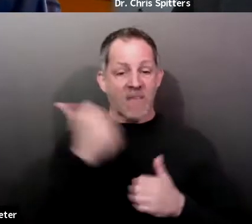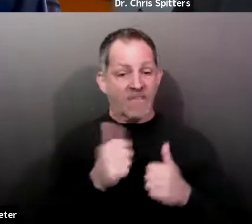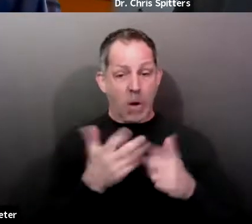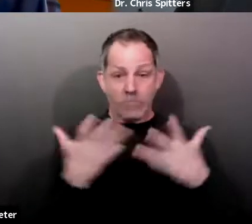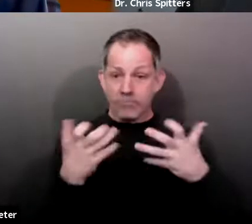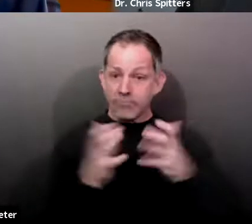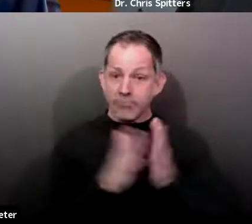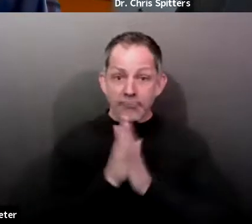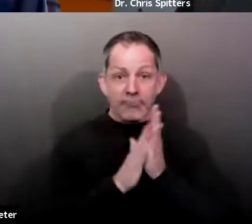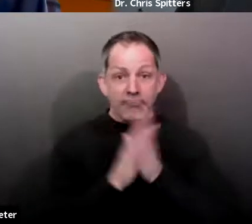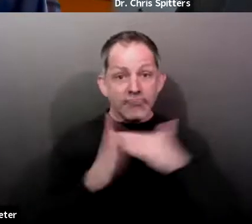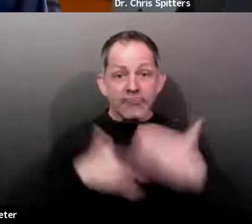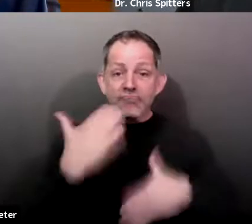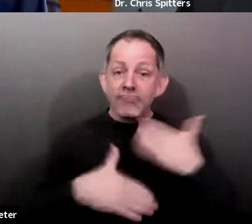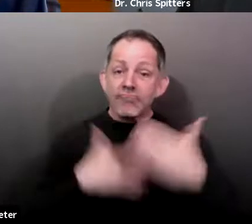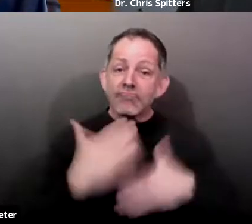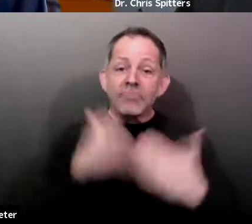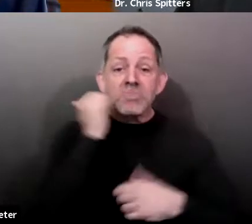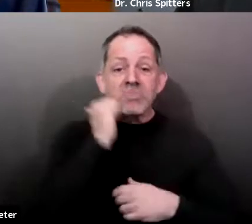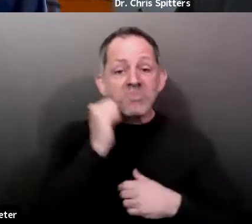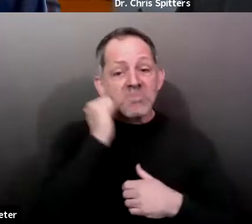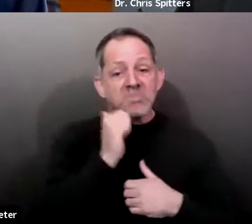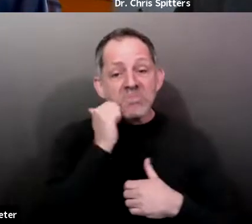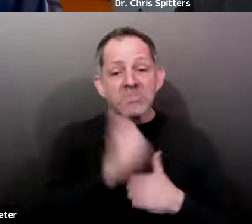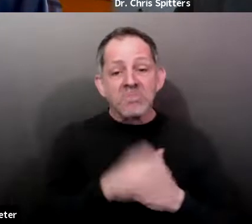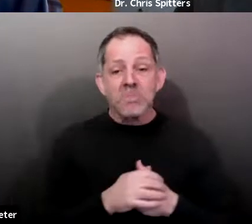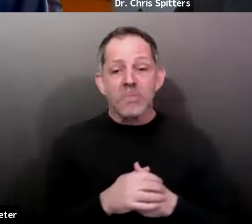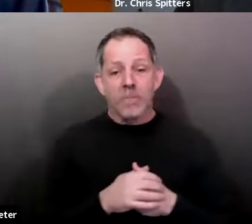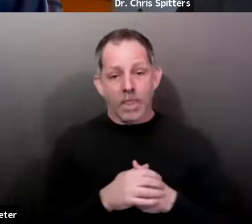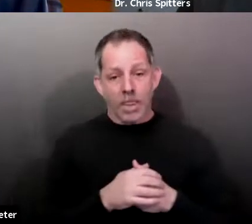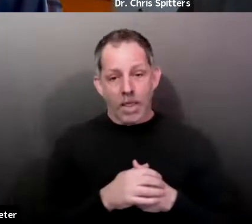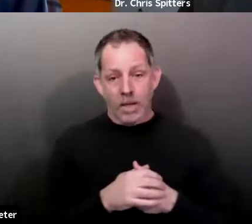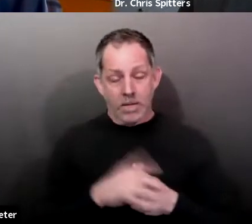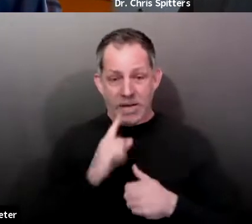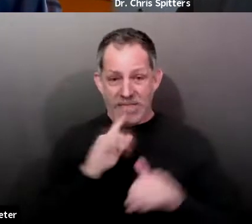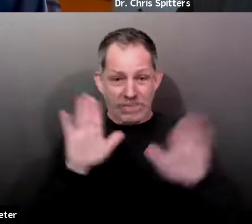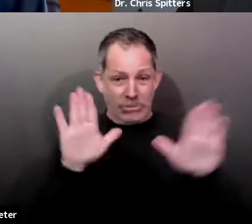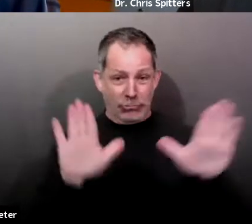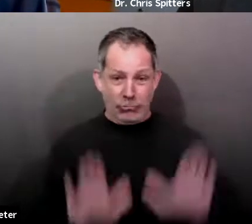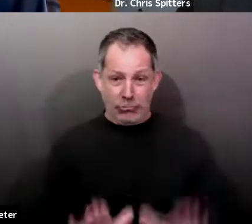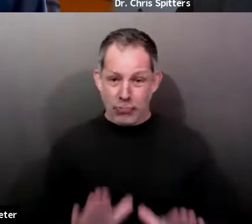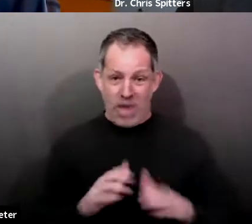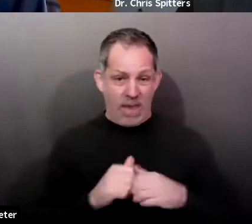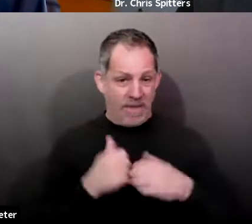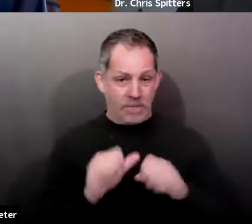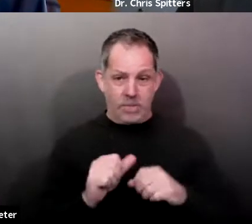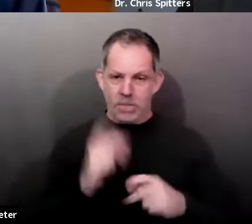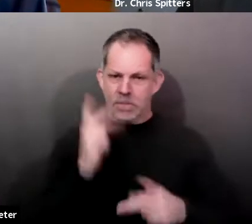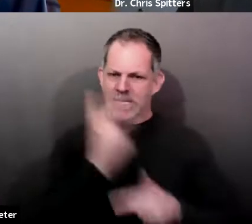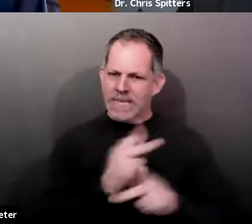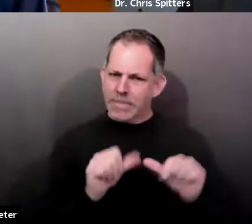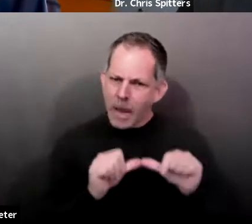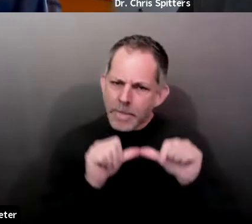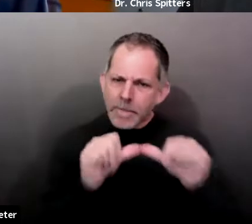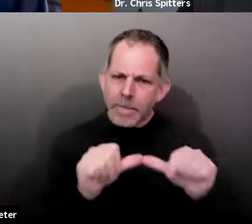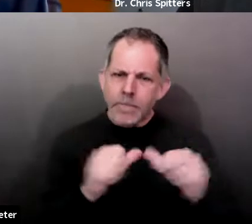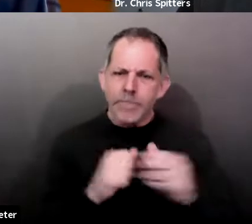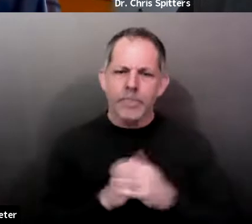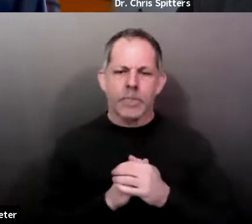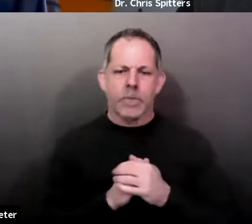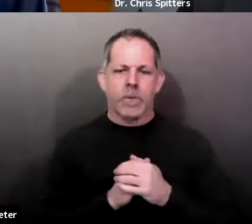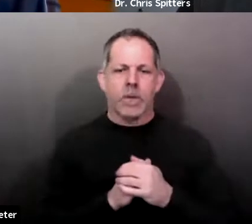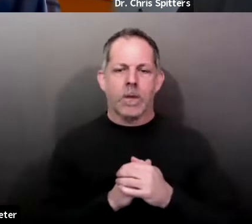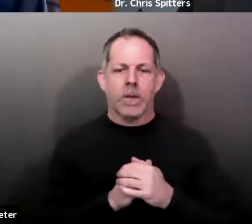uh, that's great news. I would just say, let's keep it up. The lower we can get the, this